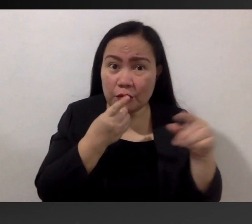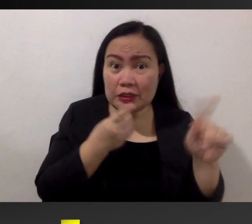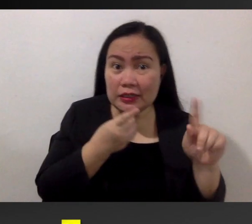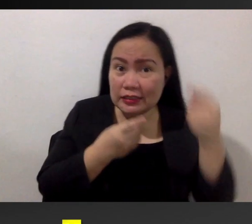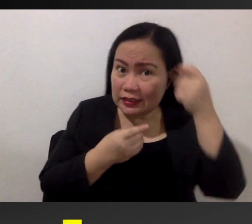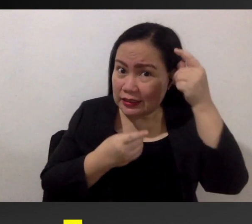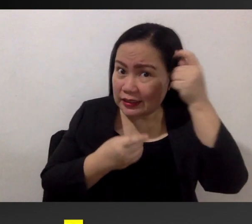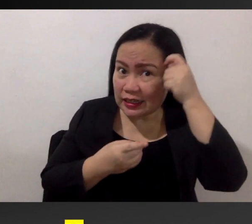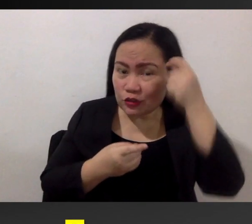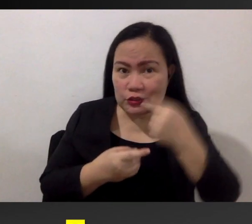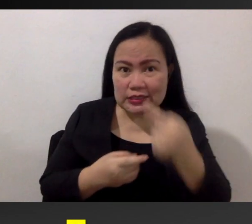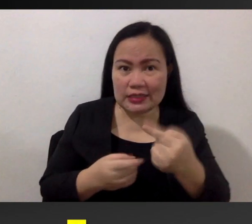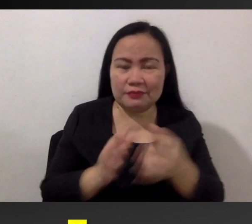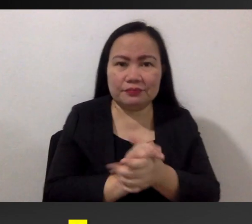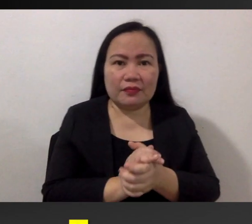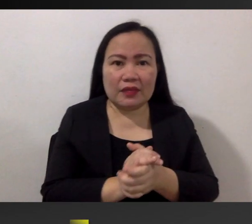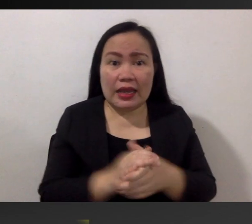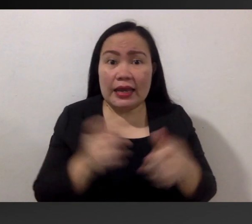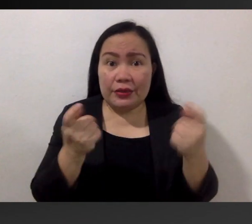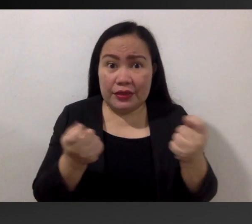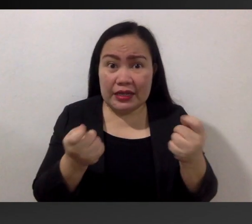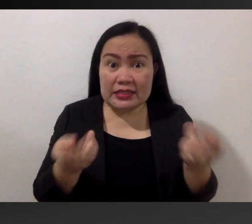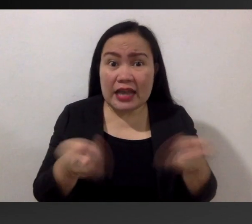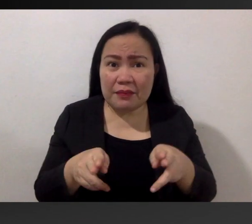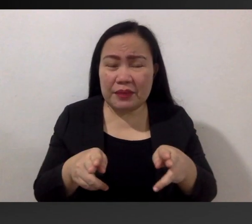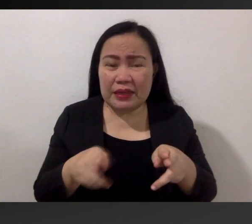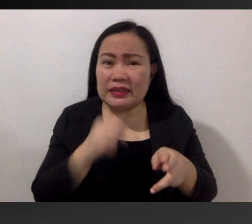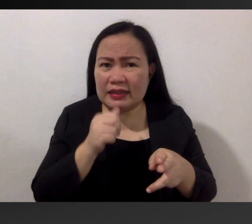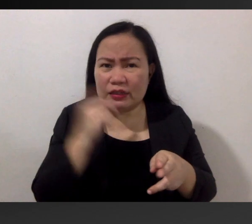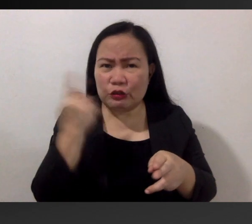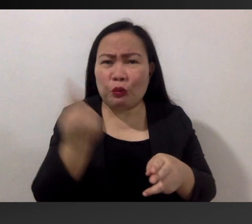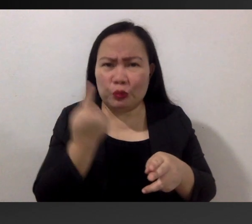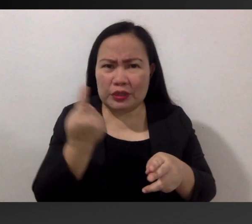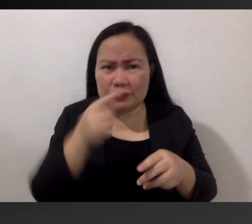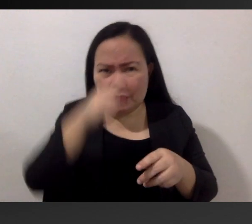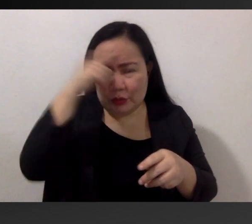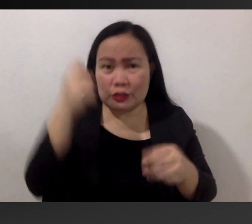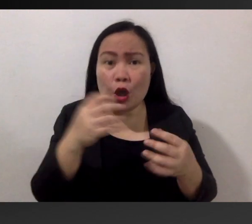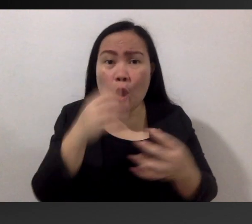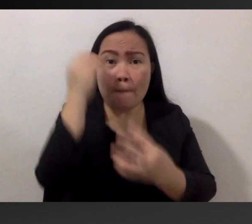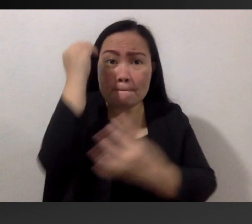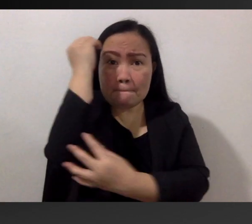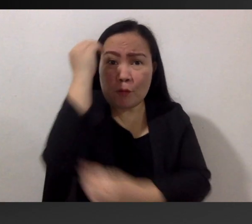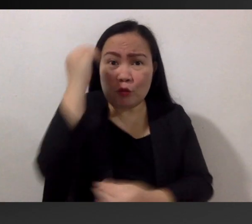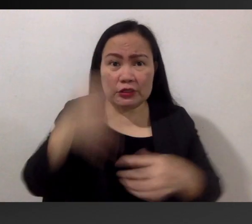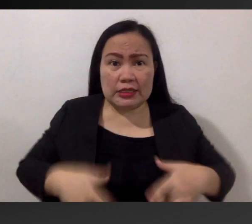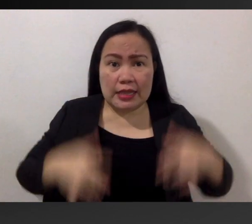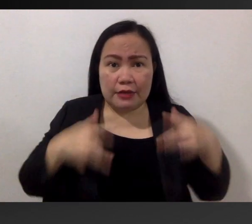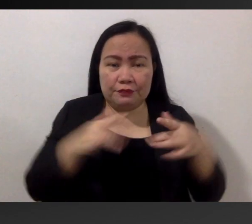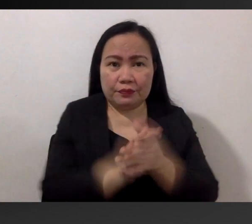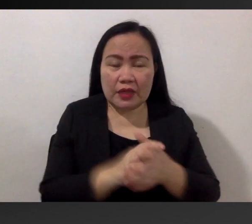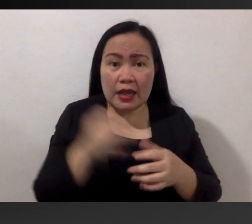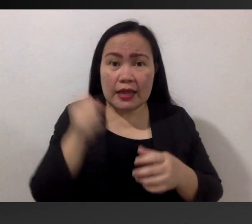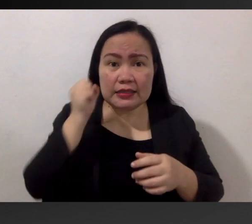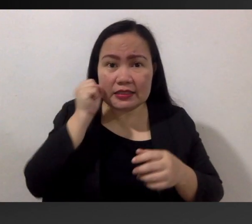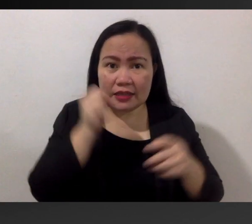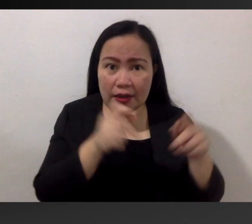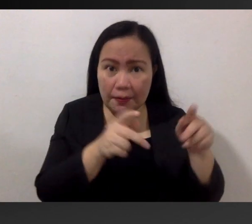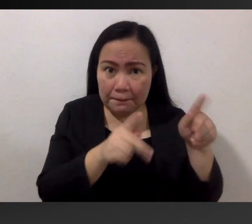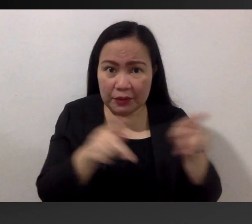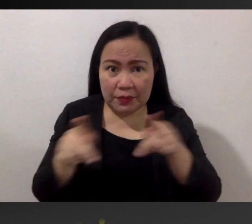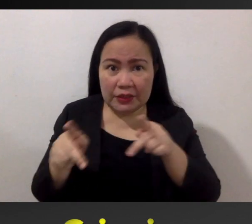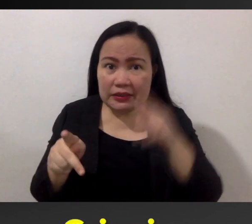Tashus said. This rarely happens because they are destitute of life. She served